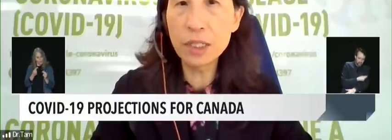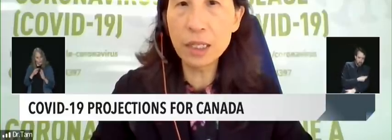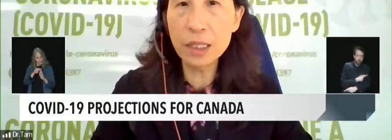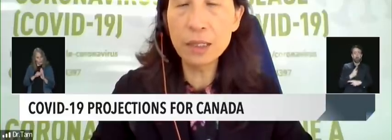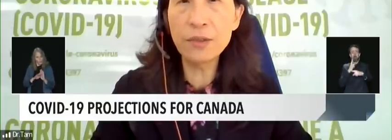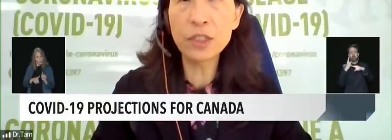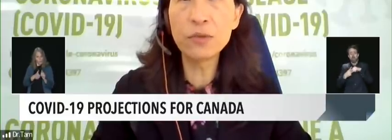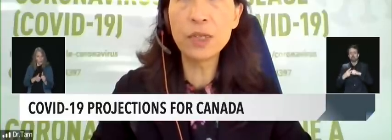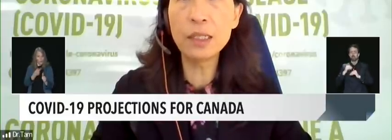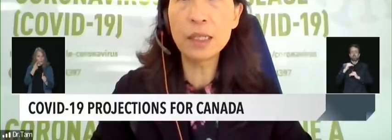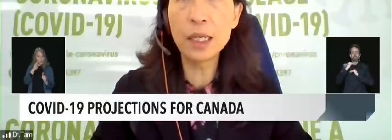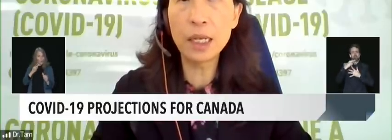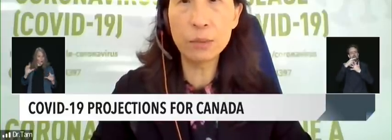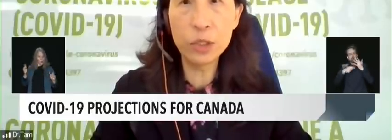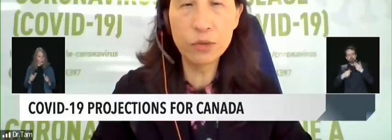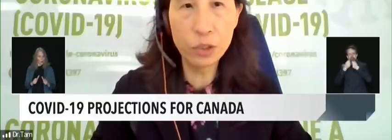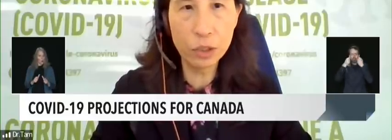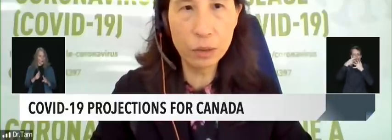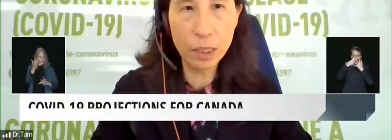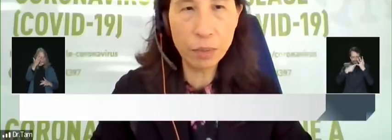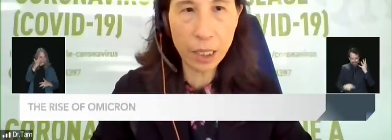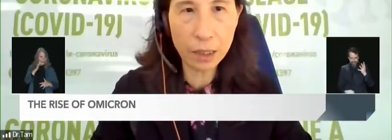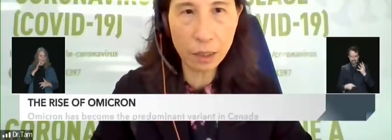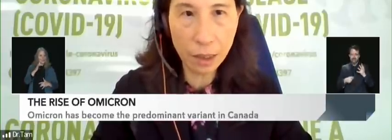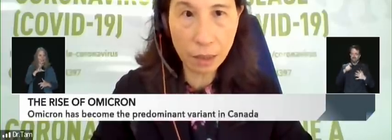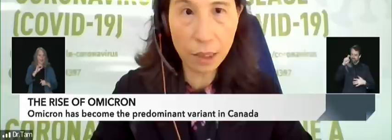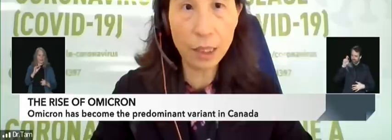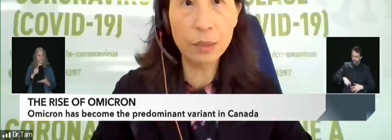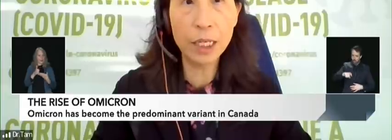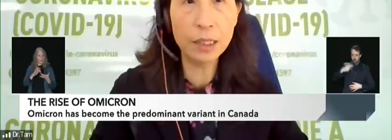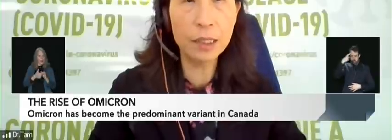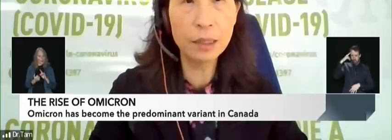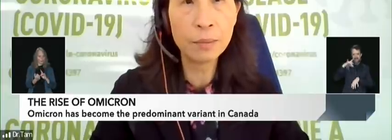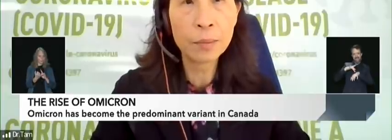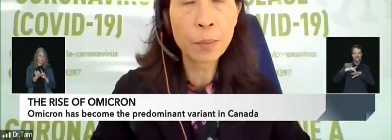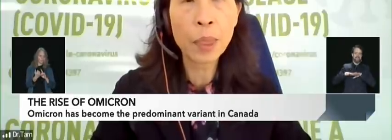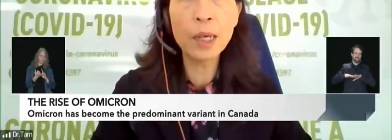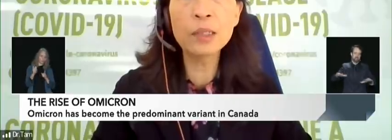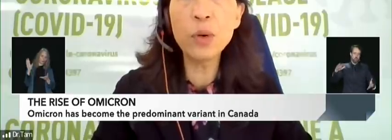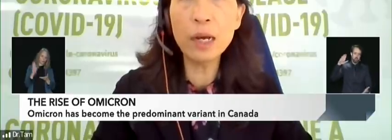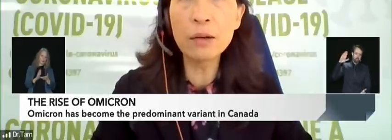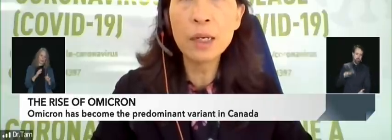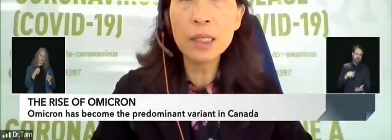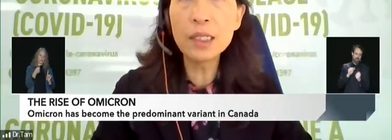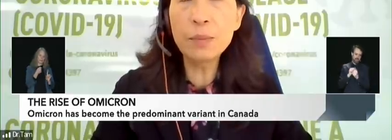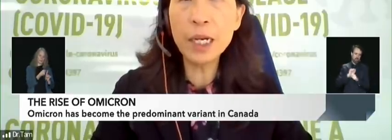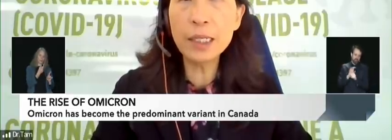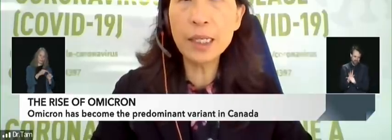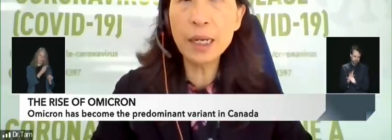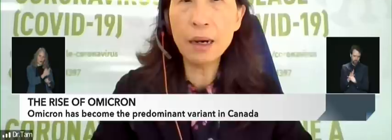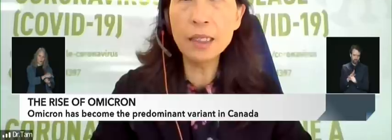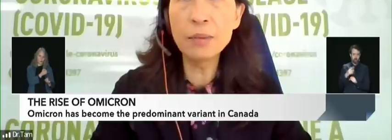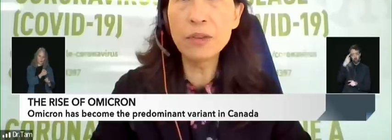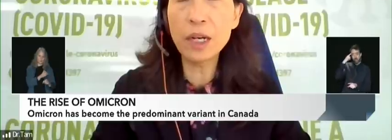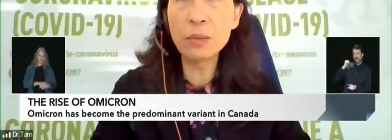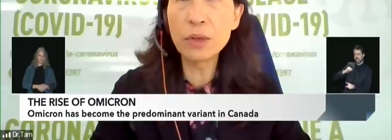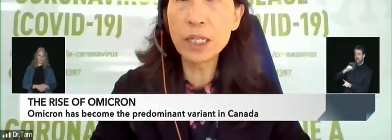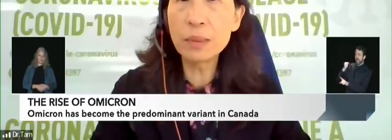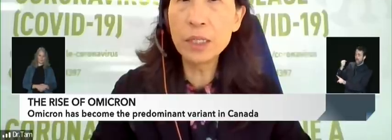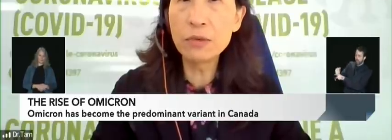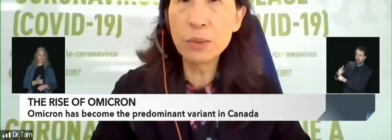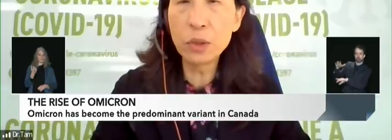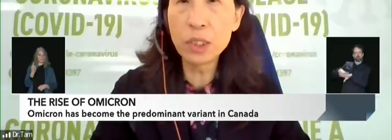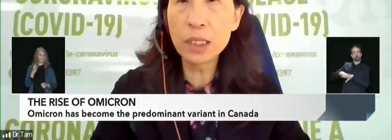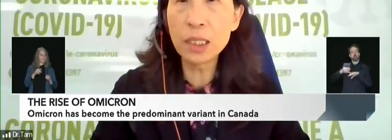slowing COVID-19 infection rates and help to reduce impact on healthcare capacity. As well, despite a high number of